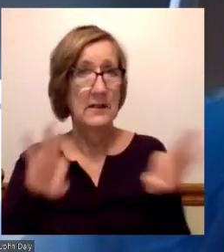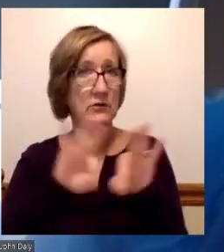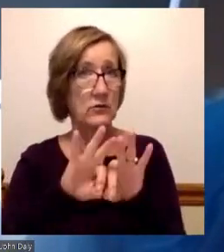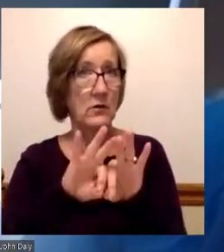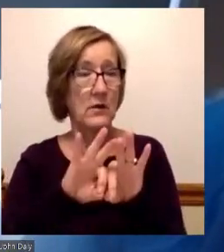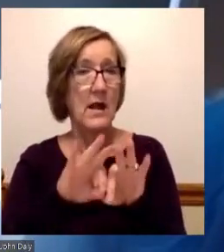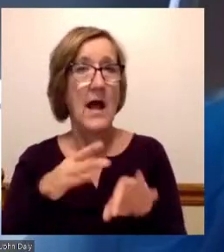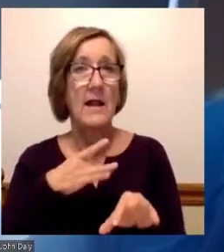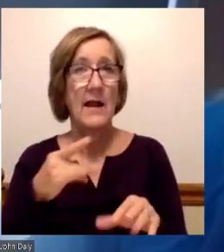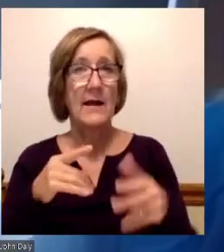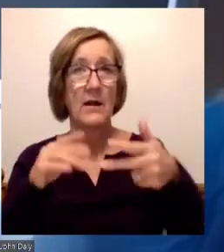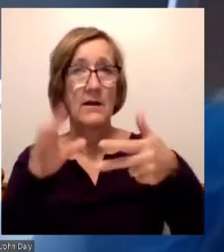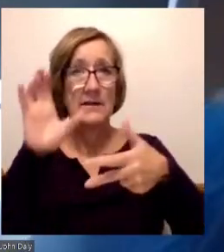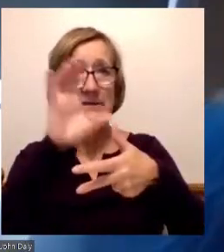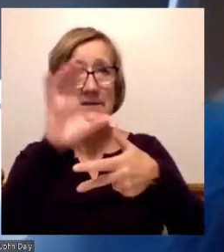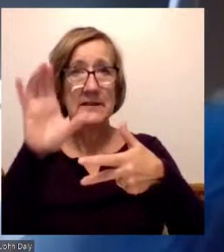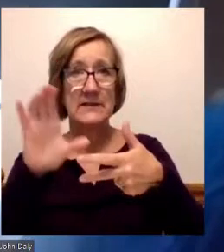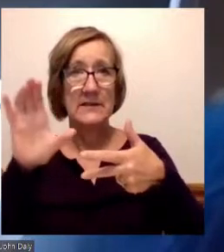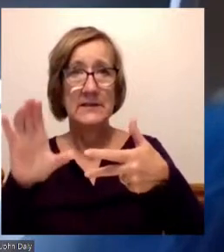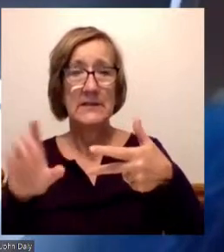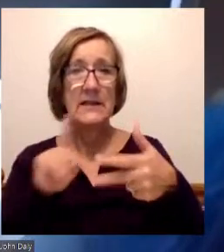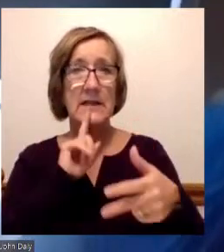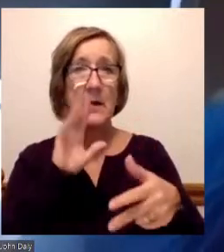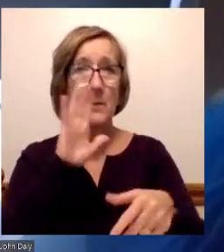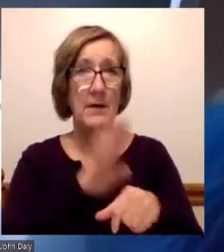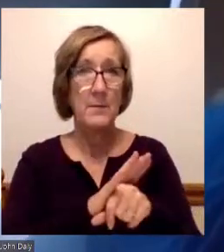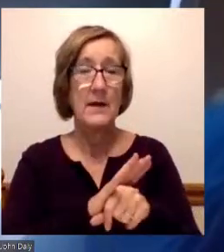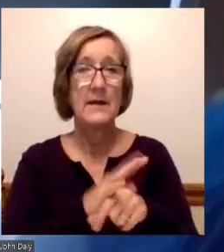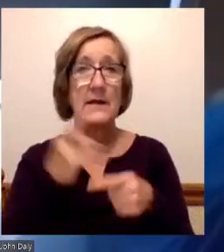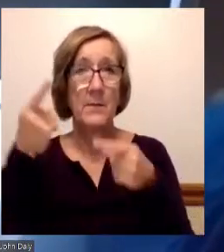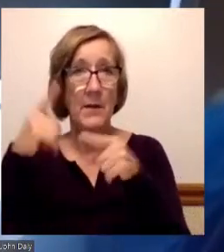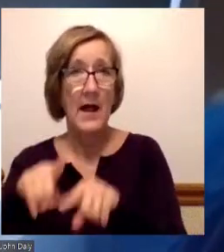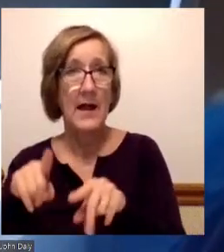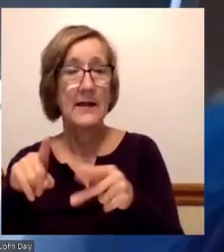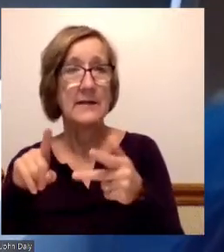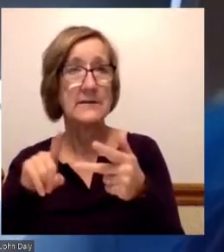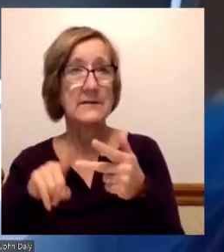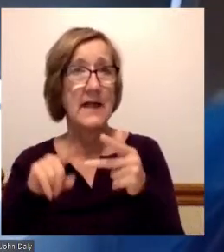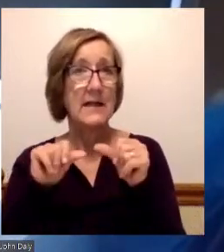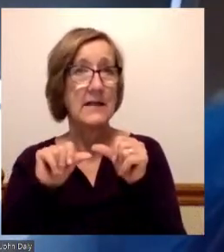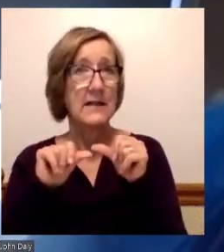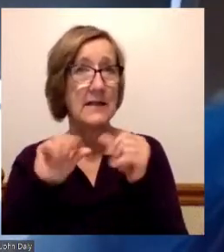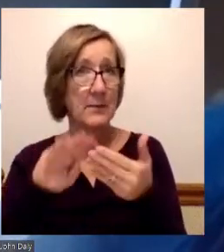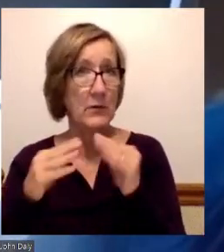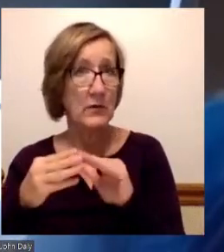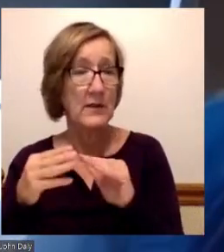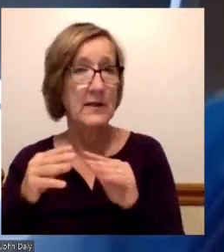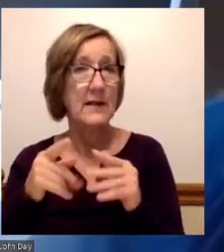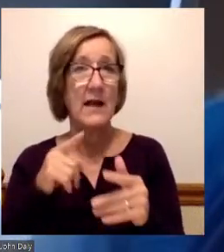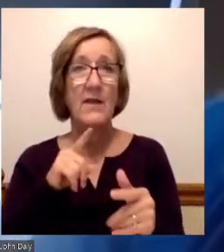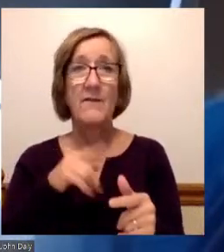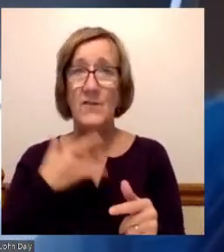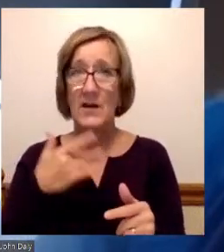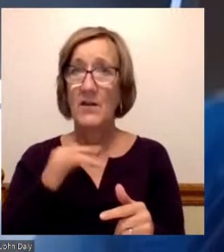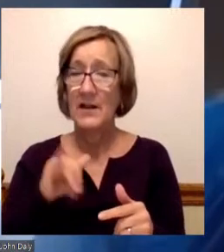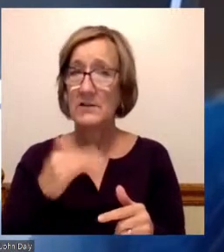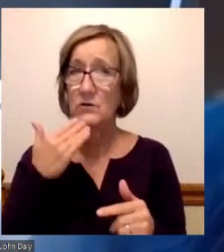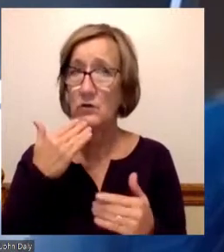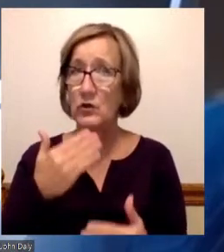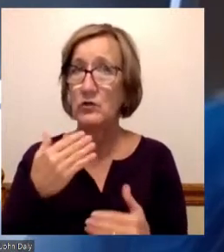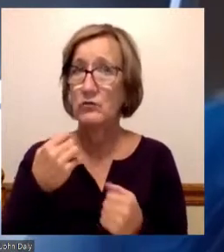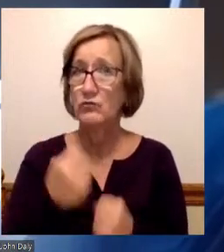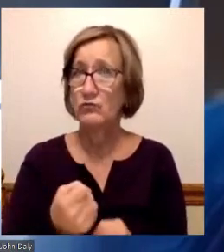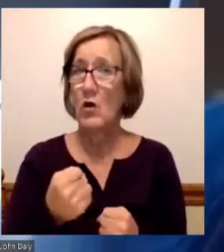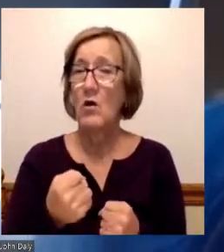three C's, the commitment, compliance, and civility approach. I think that's a rock-solid approach to maintain. And we need to be